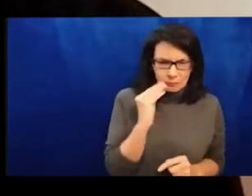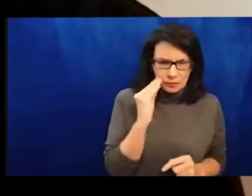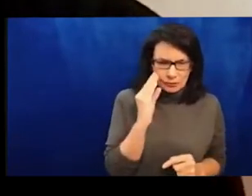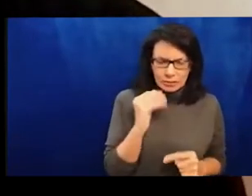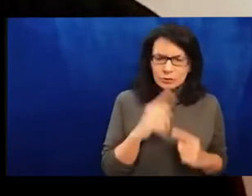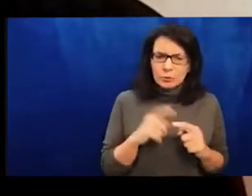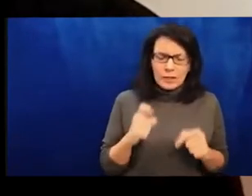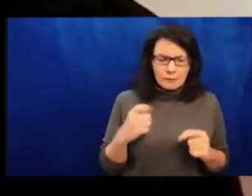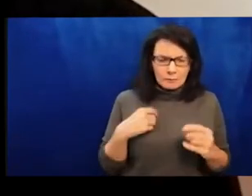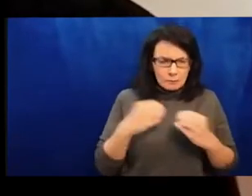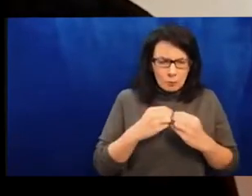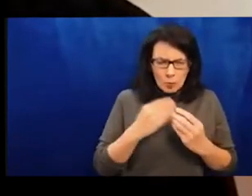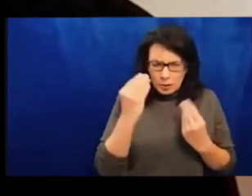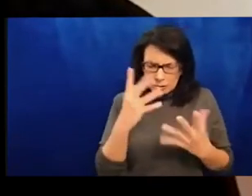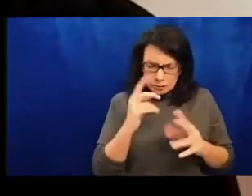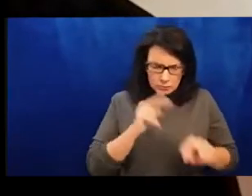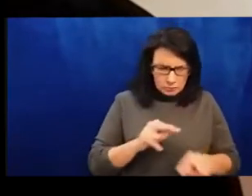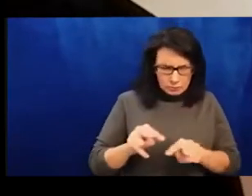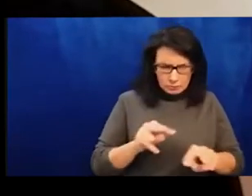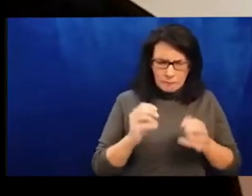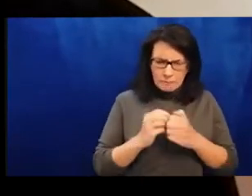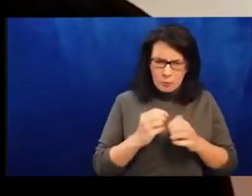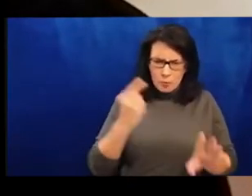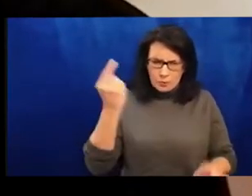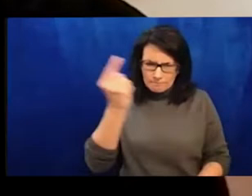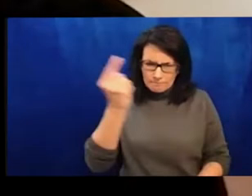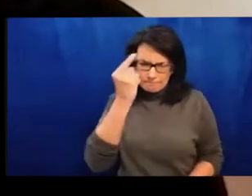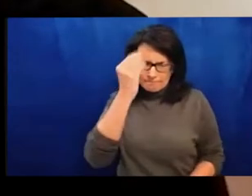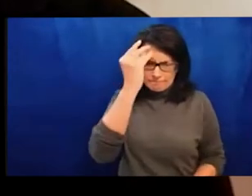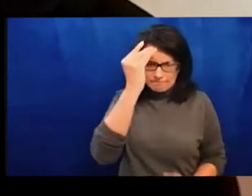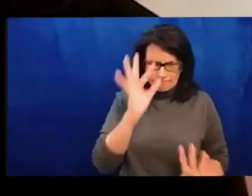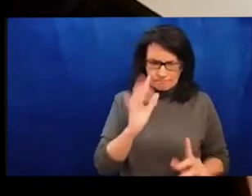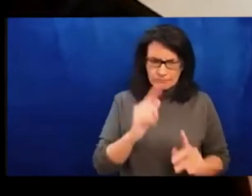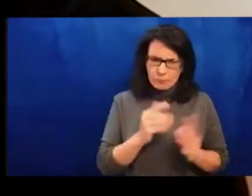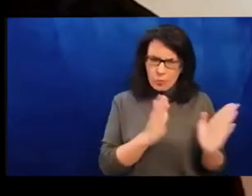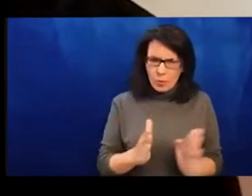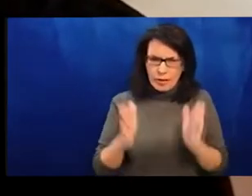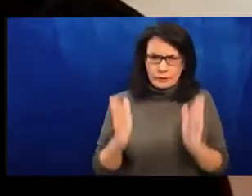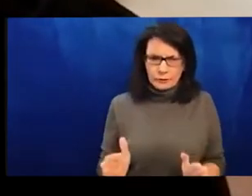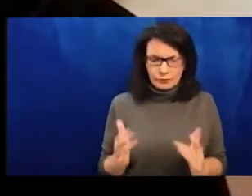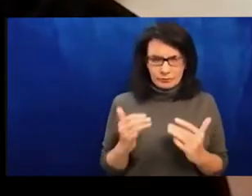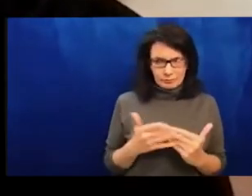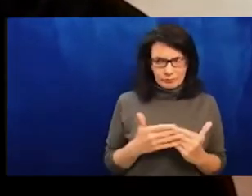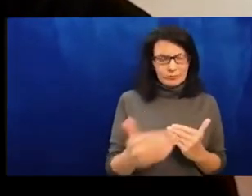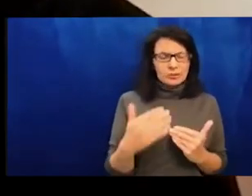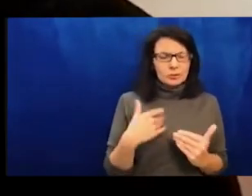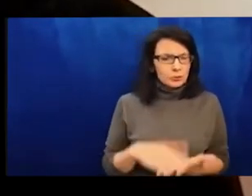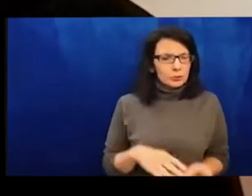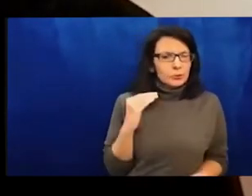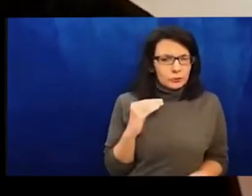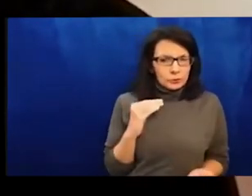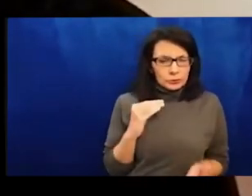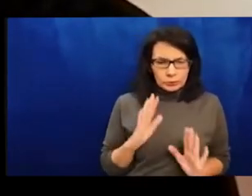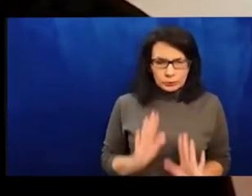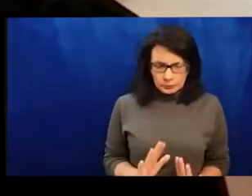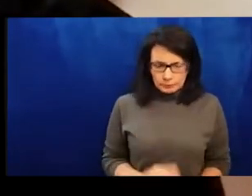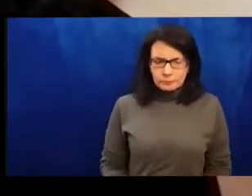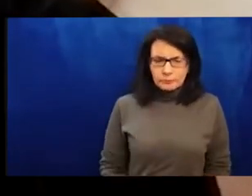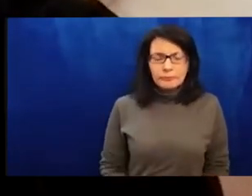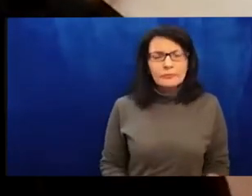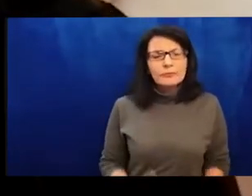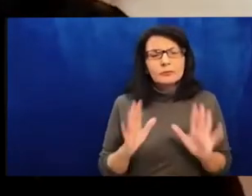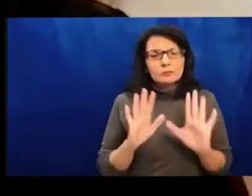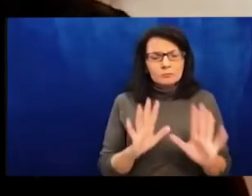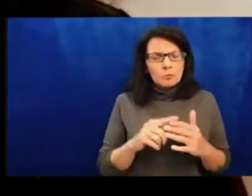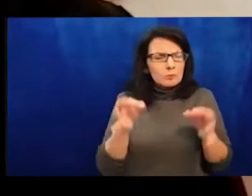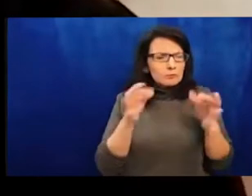We also should have clarified the framing of this program more clearly in our materials and to our speakers. This has already been a humbling